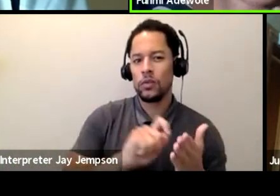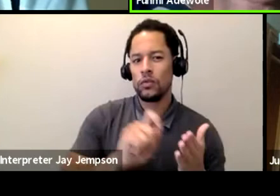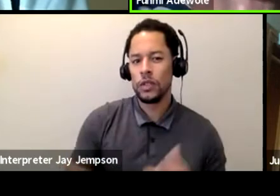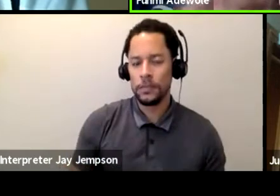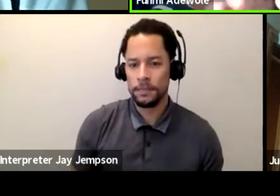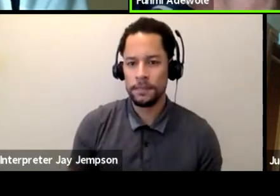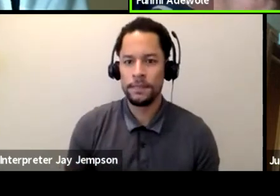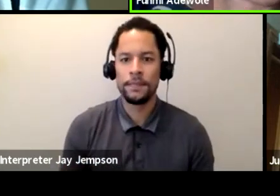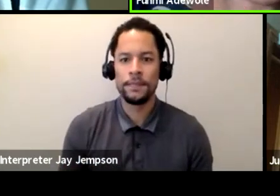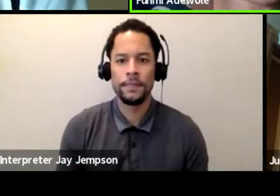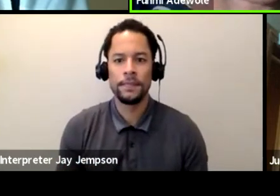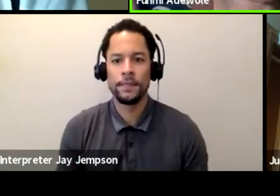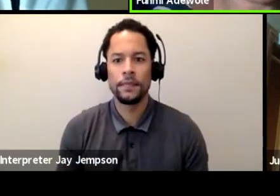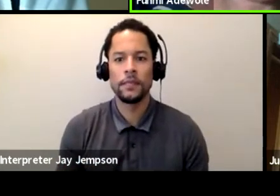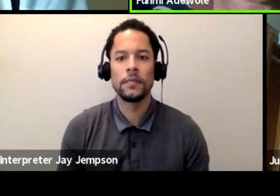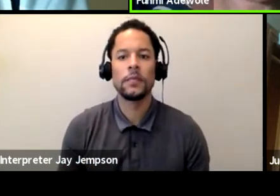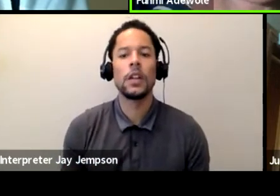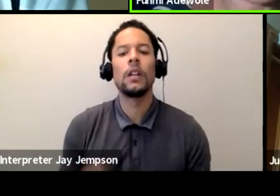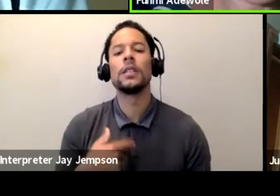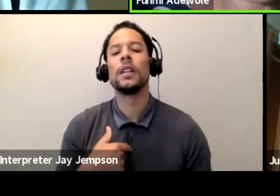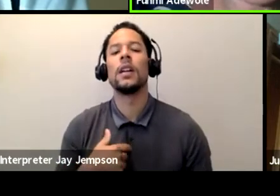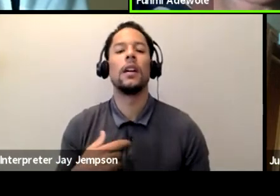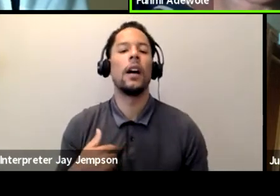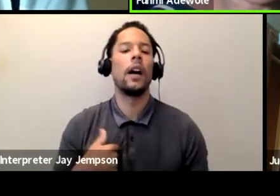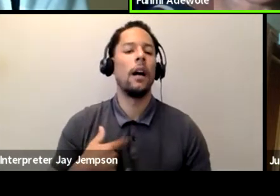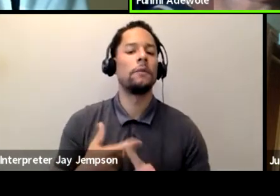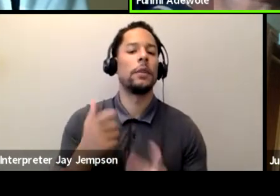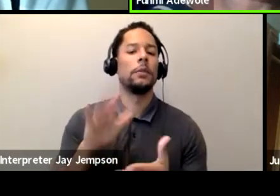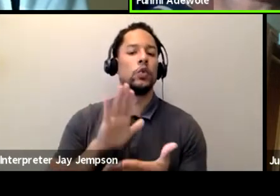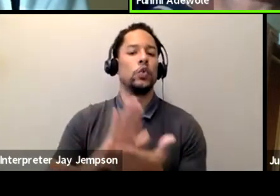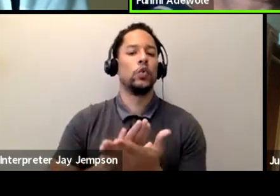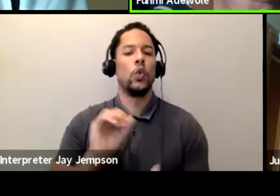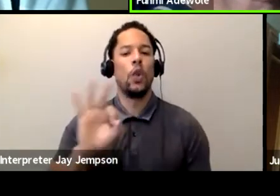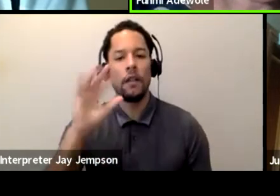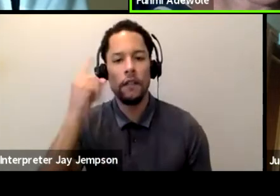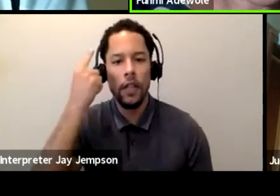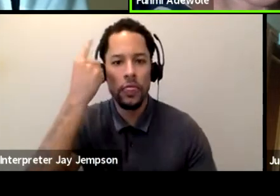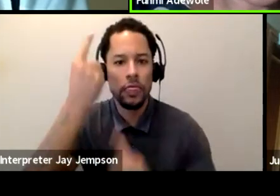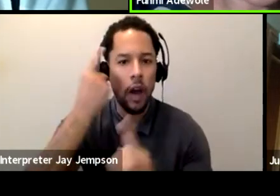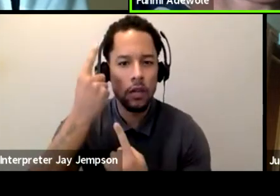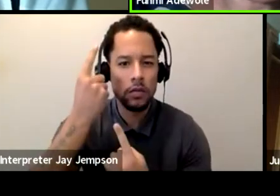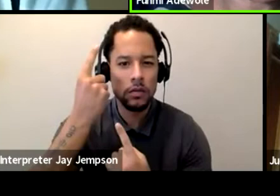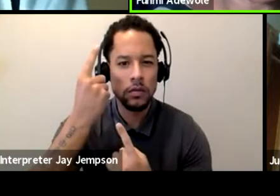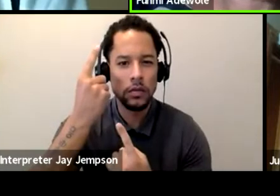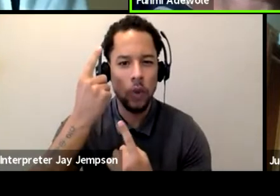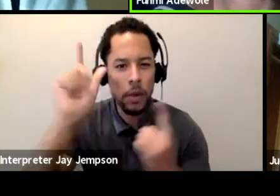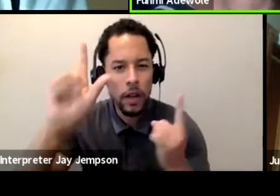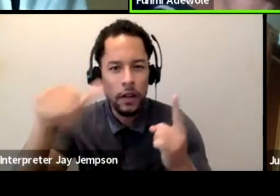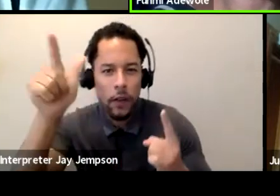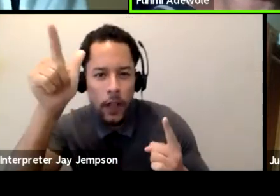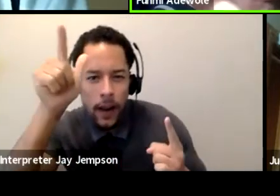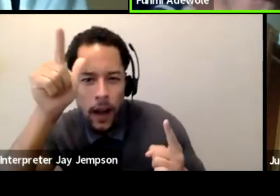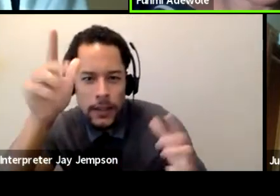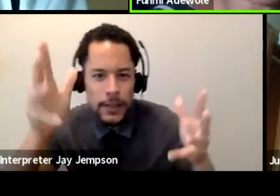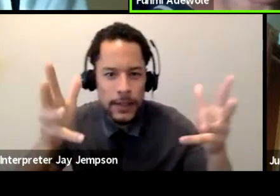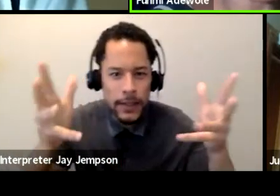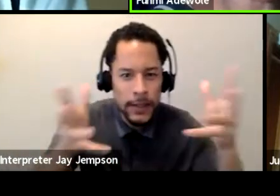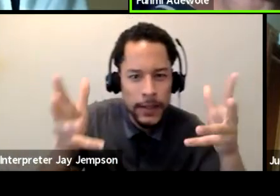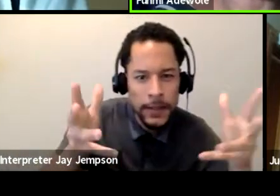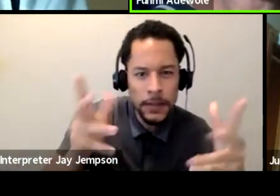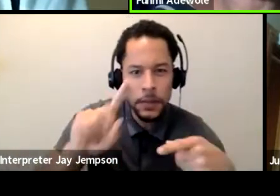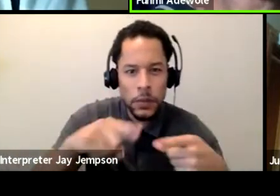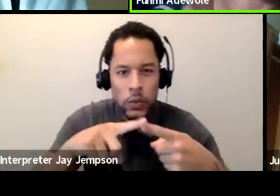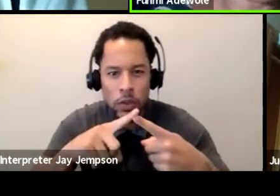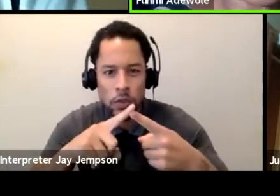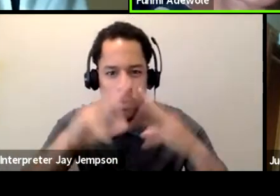well, I come from the school of thought, because I'm not the only person who sees it this way, as looking for the logic in a piece. When you're making a